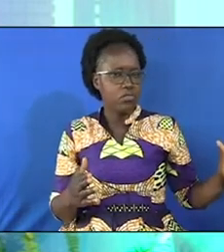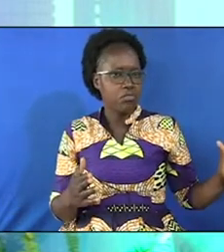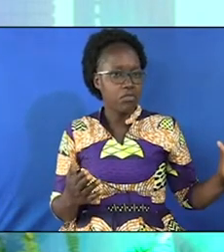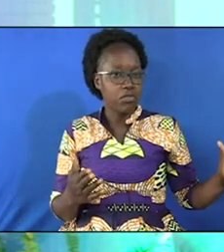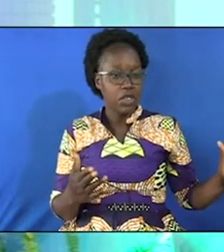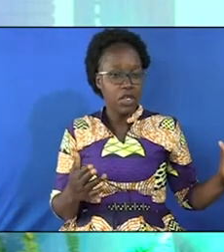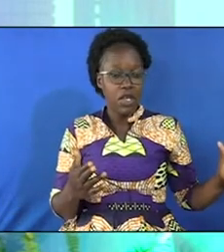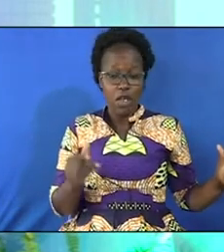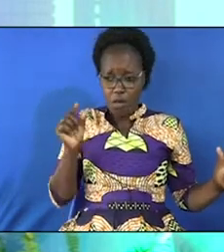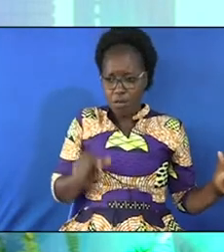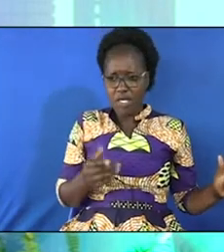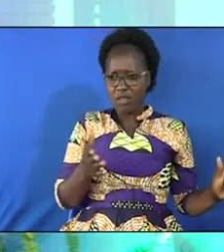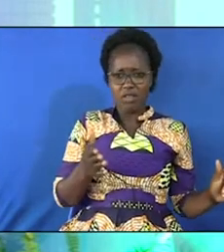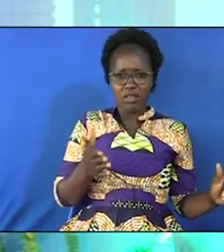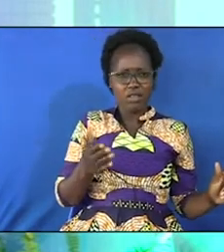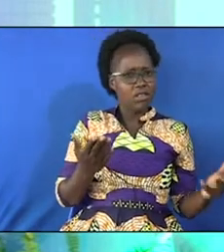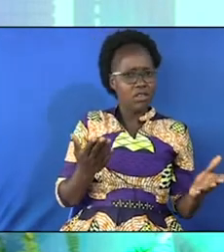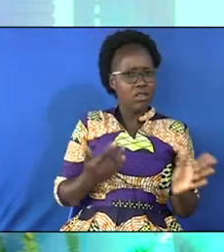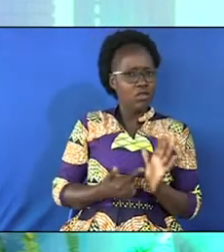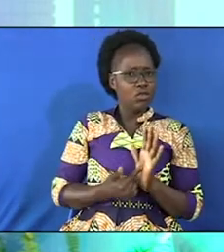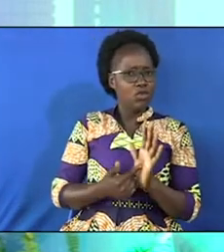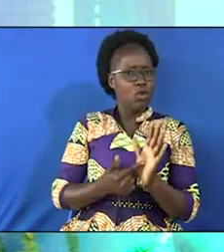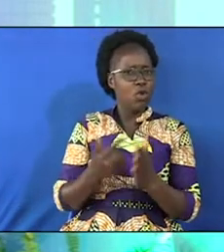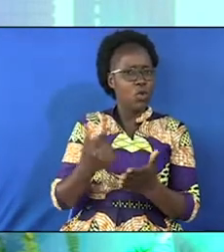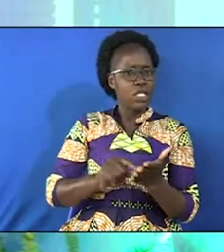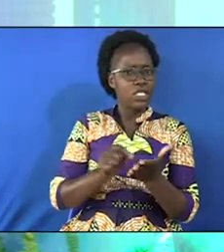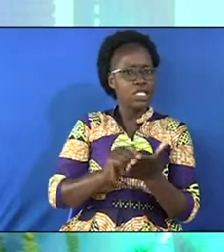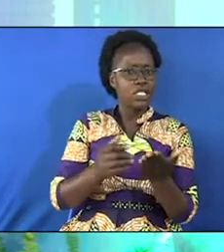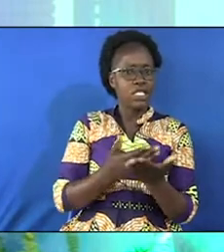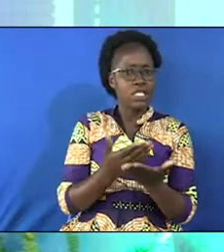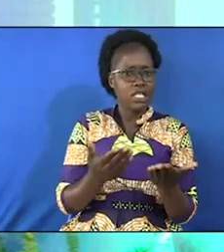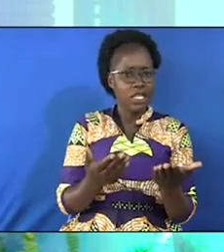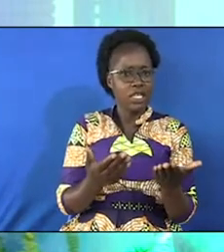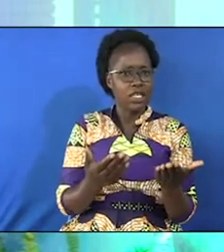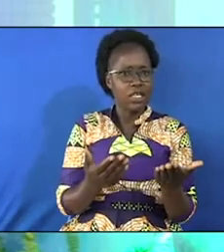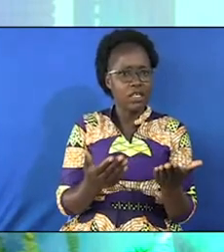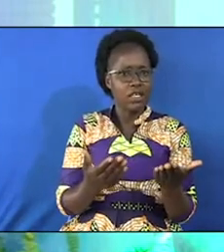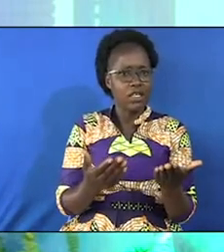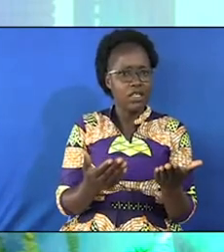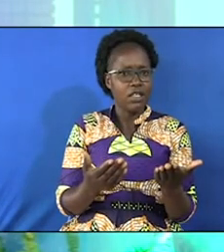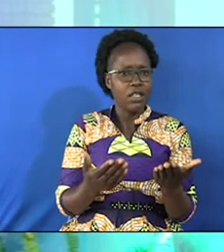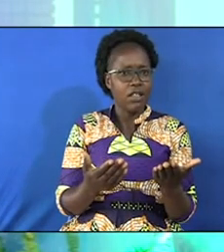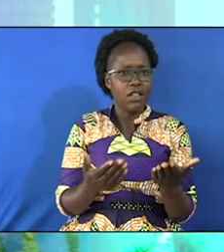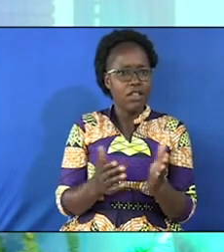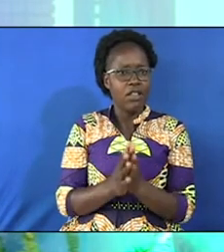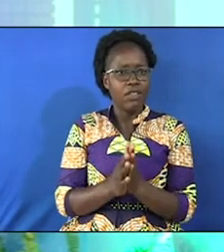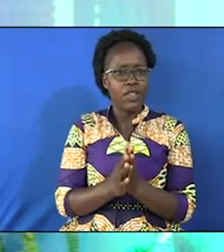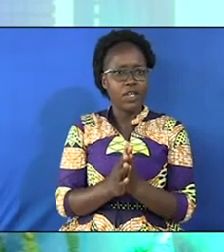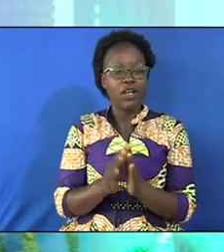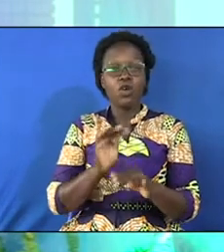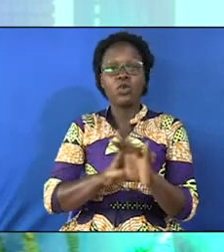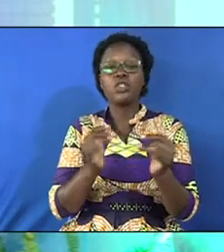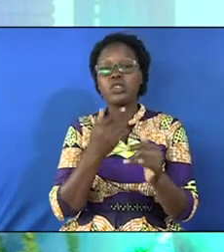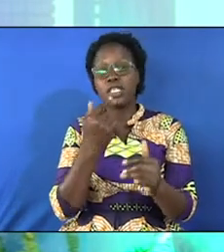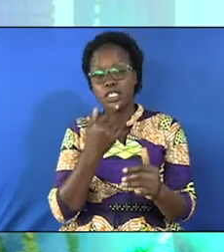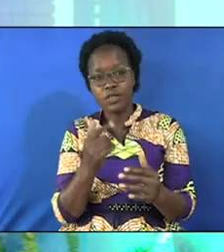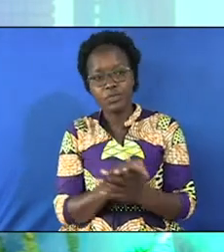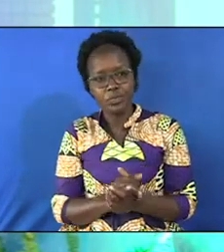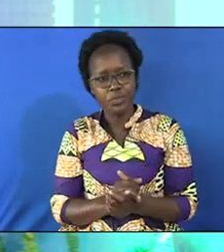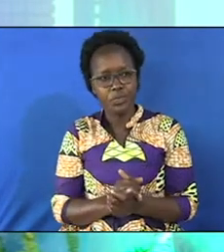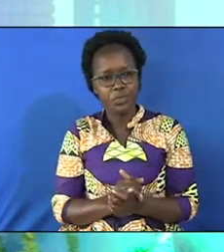This version does not actually portray what is written here so let me quote the good news. The good news says that